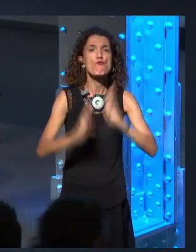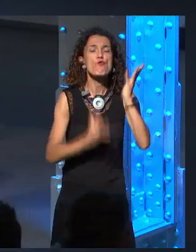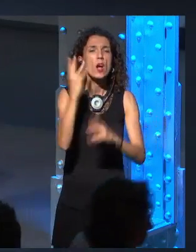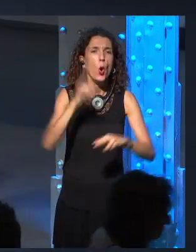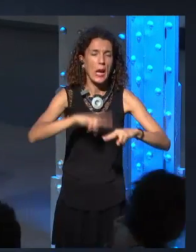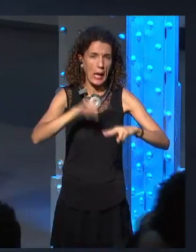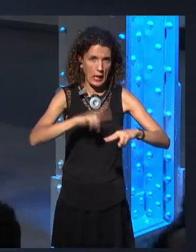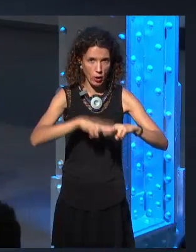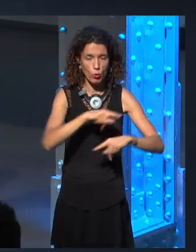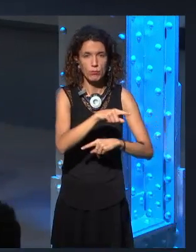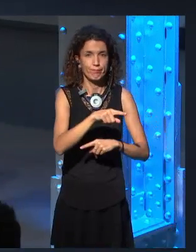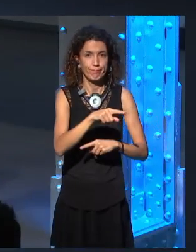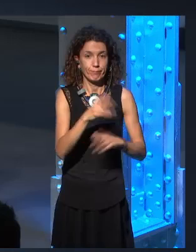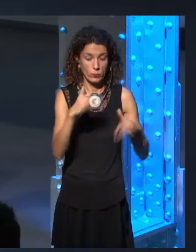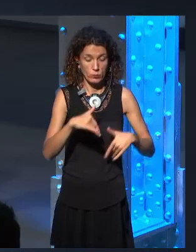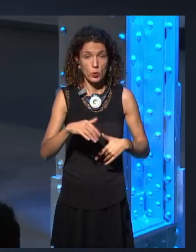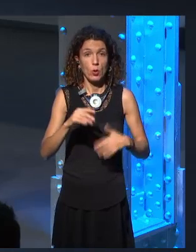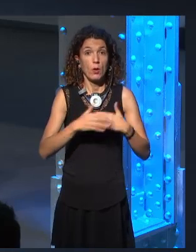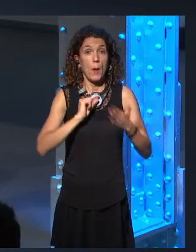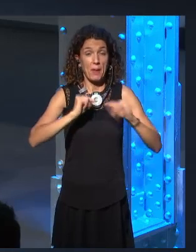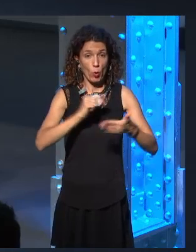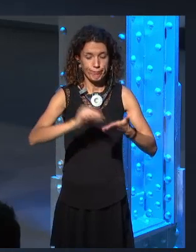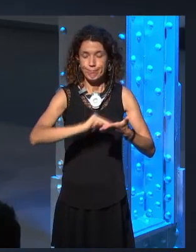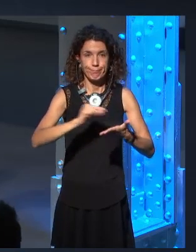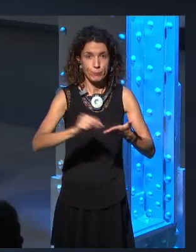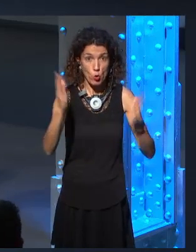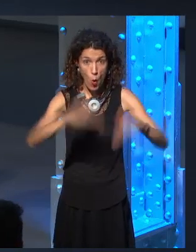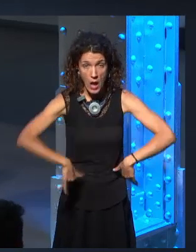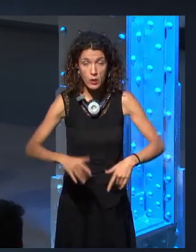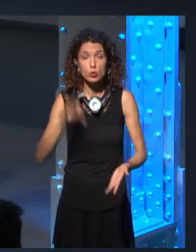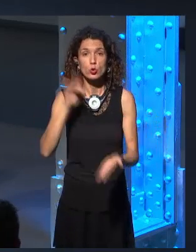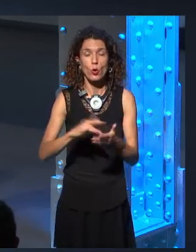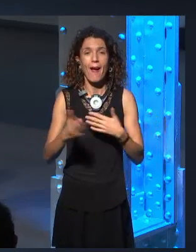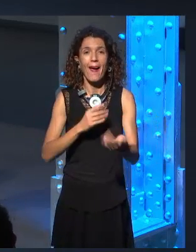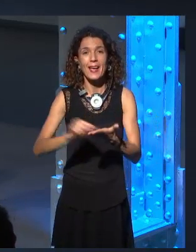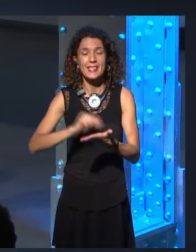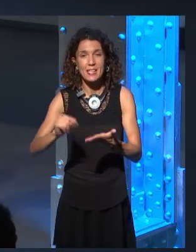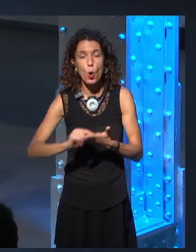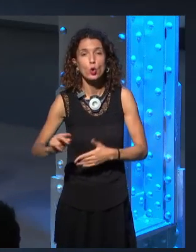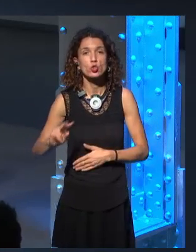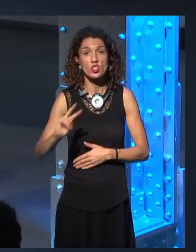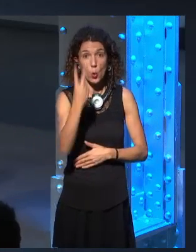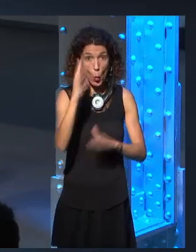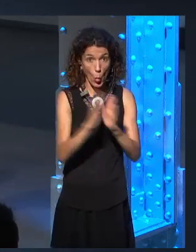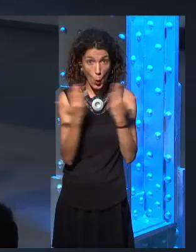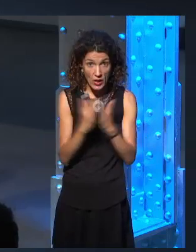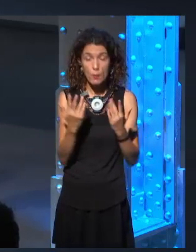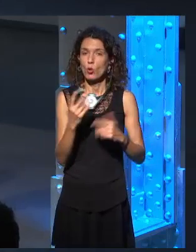that was not there when George started. It wasn't even there when he was writing the second book and he paused and he did a sort of sixth